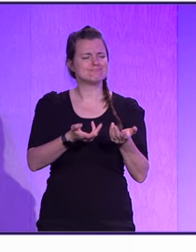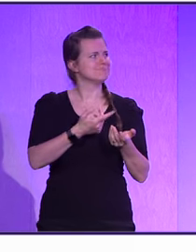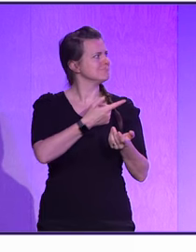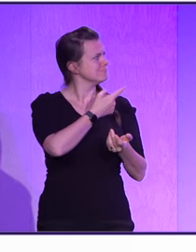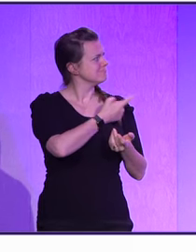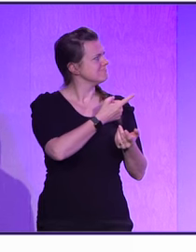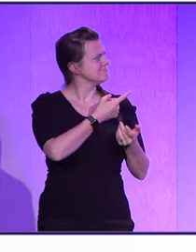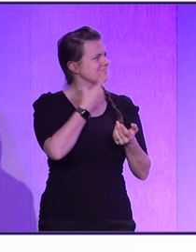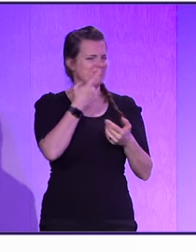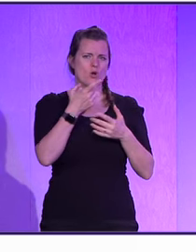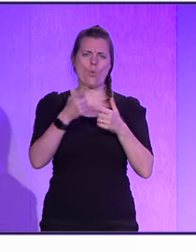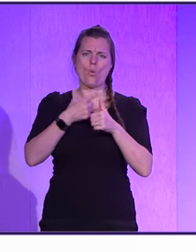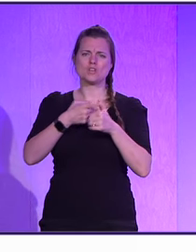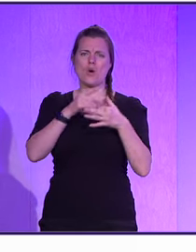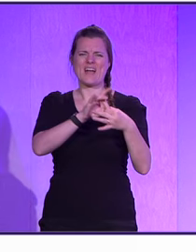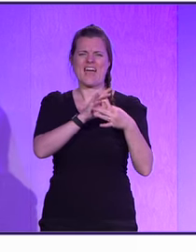kind of the pull request?